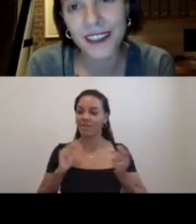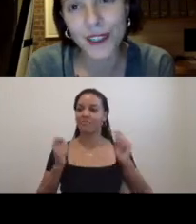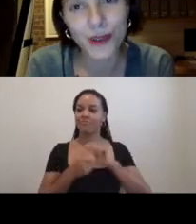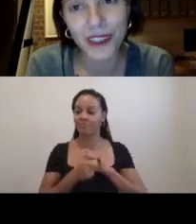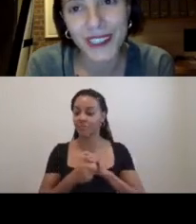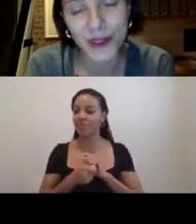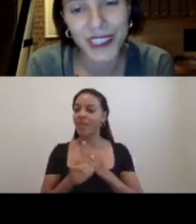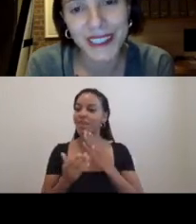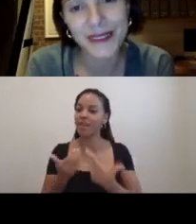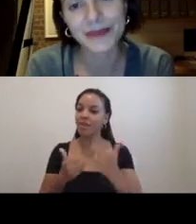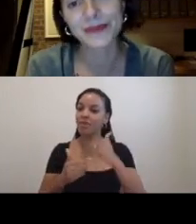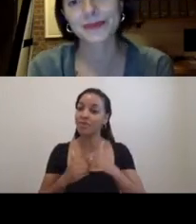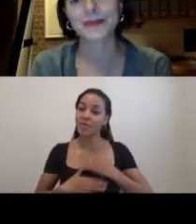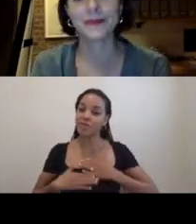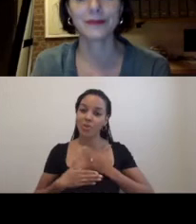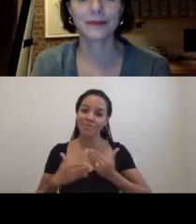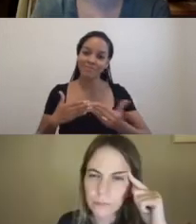us and enjoy the next three days.